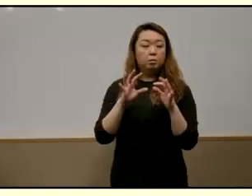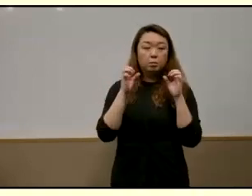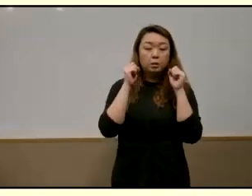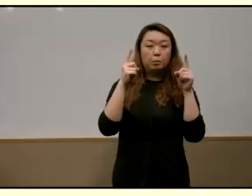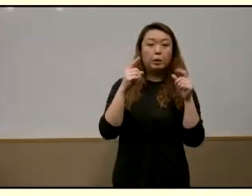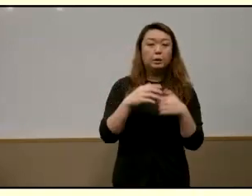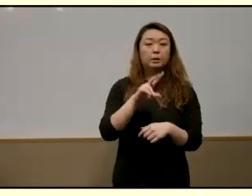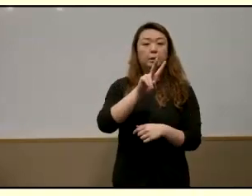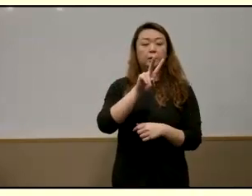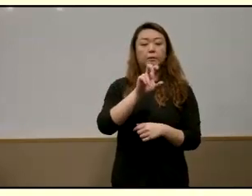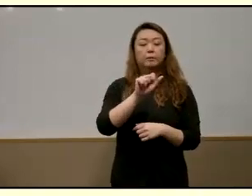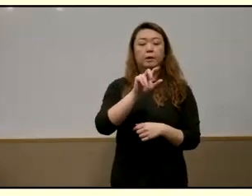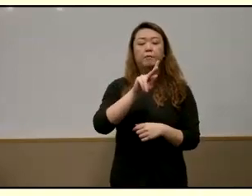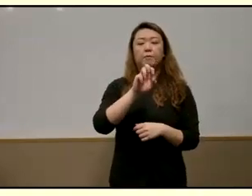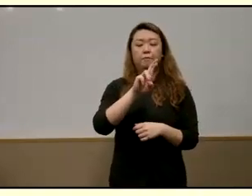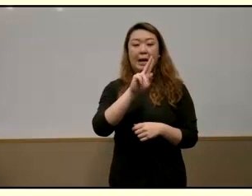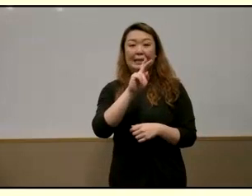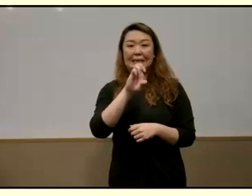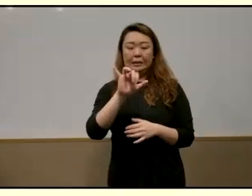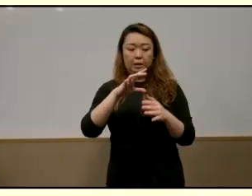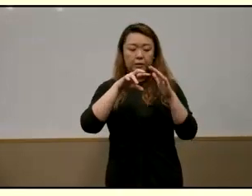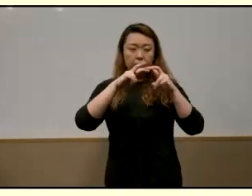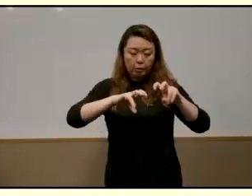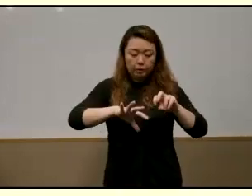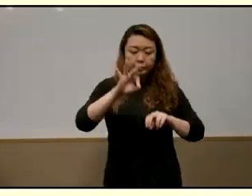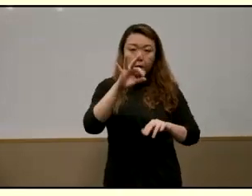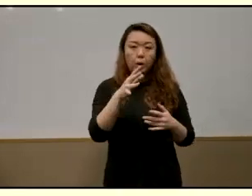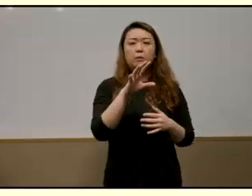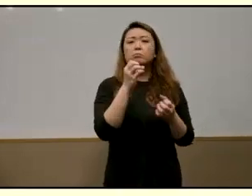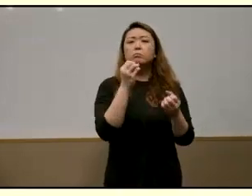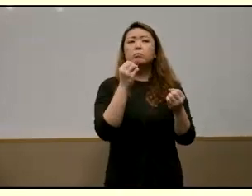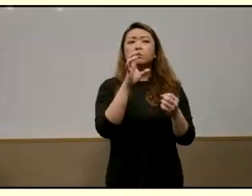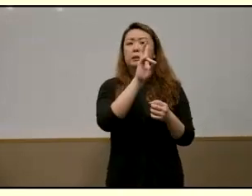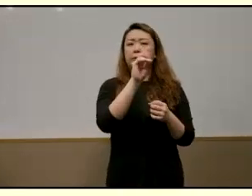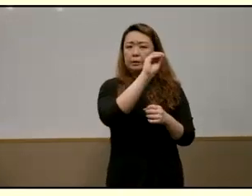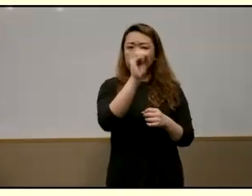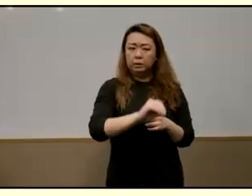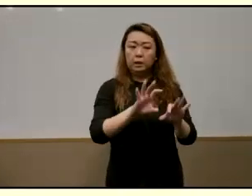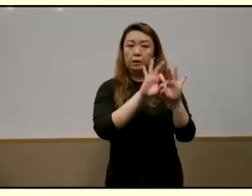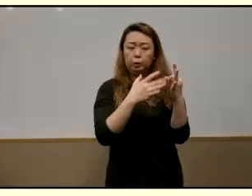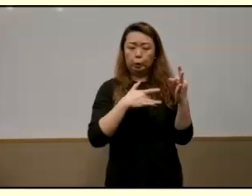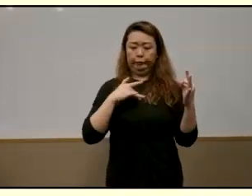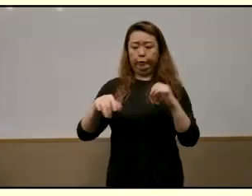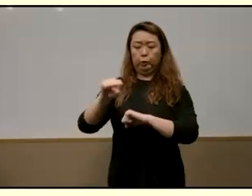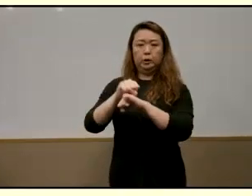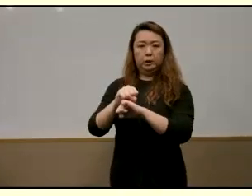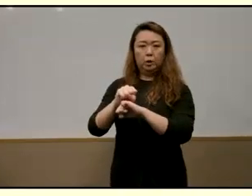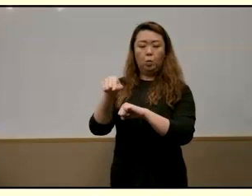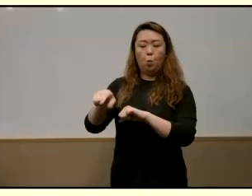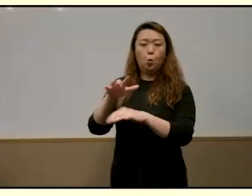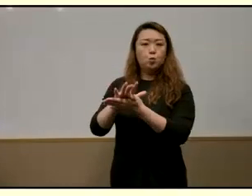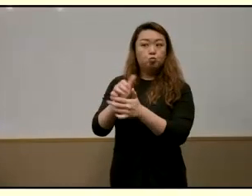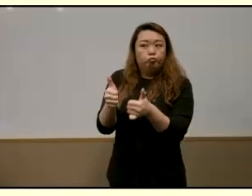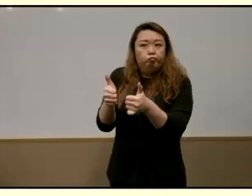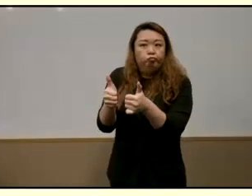foundation survey results suggest that 73 percent of singaporean families felt government funded schools were good and that's significantly higher than the